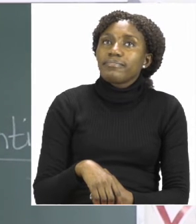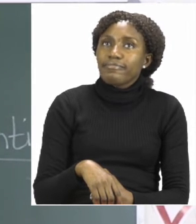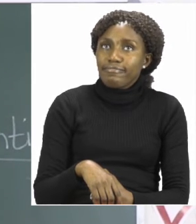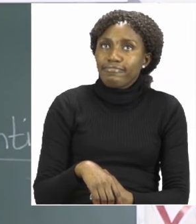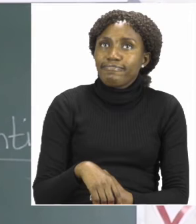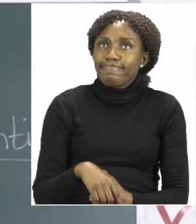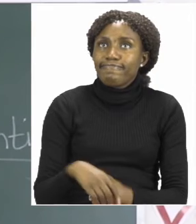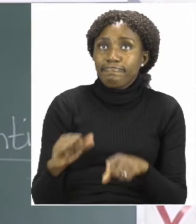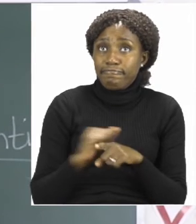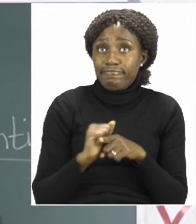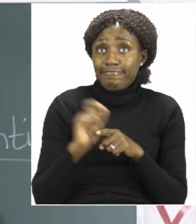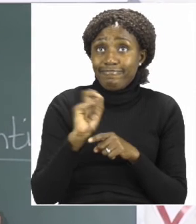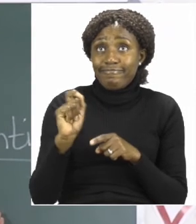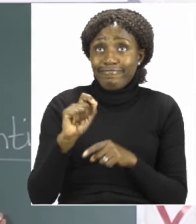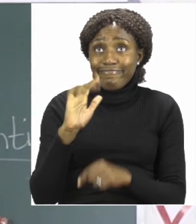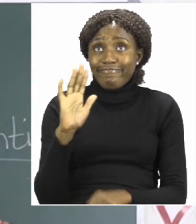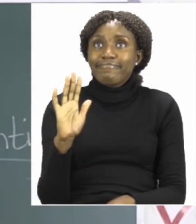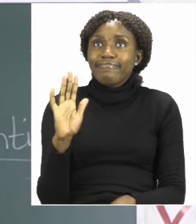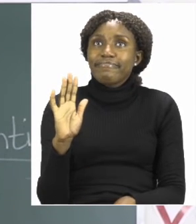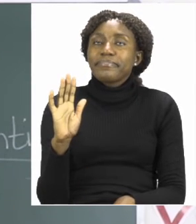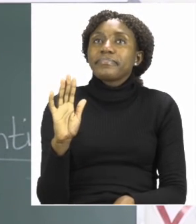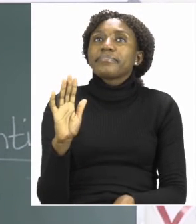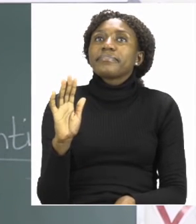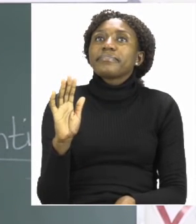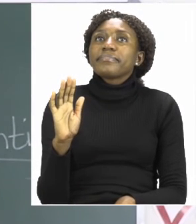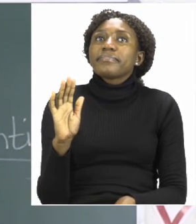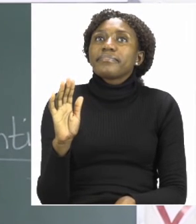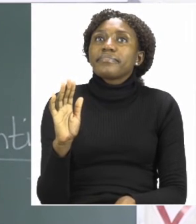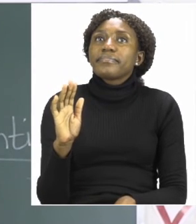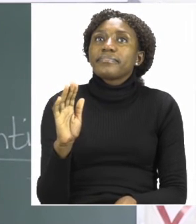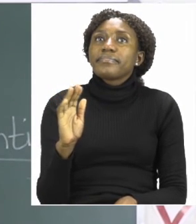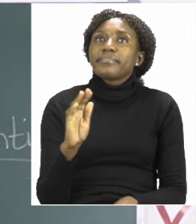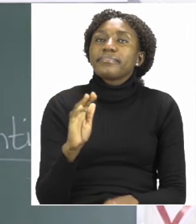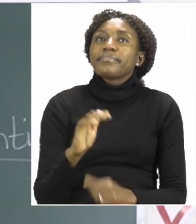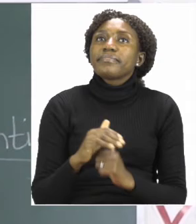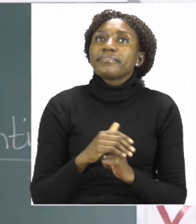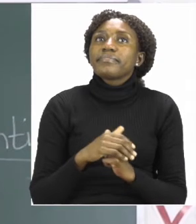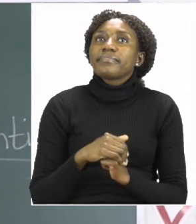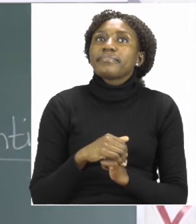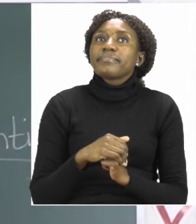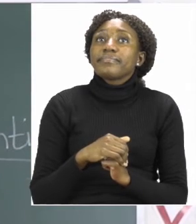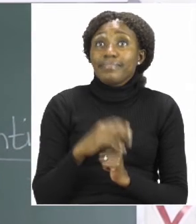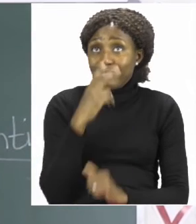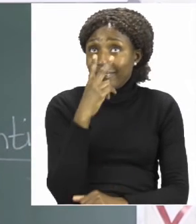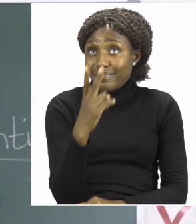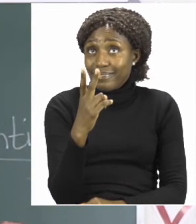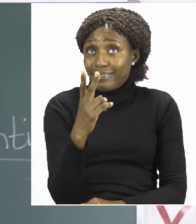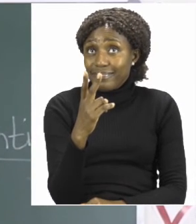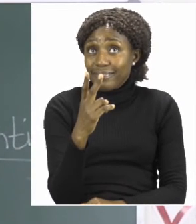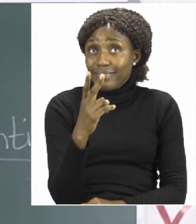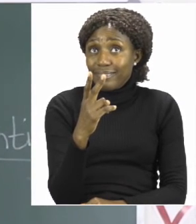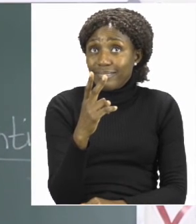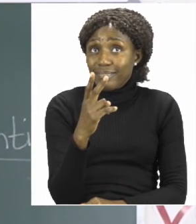you go down and then you make the little circle. Can you see that this looks like a